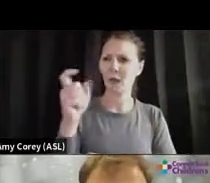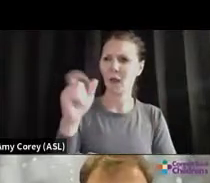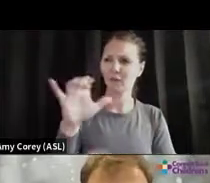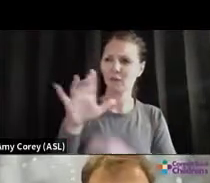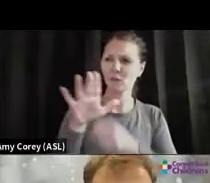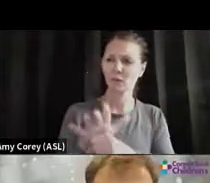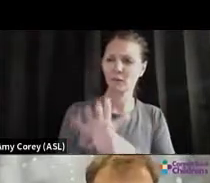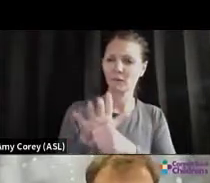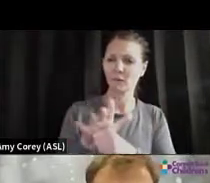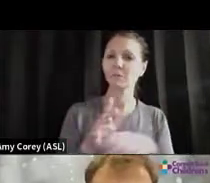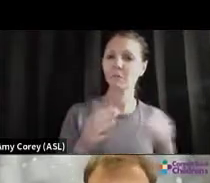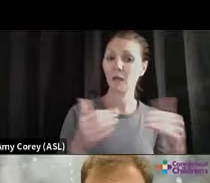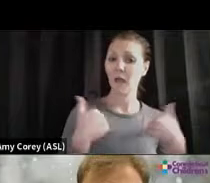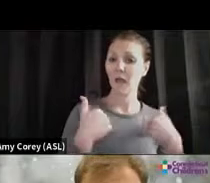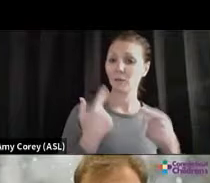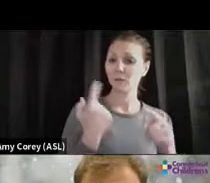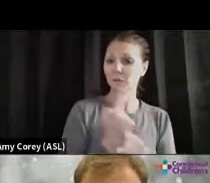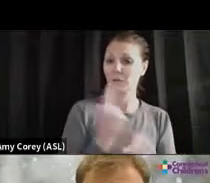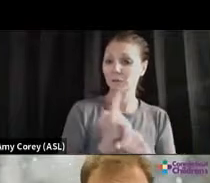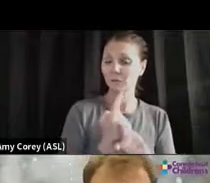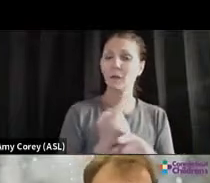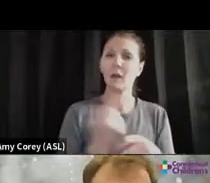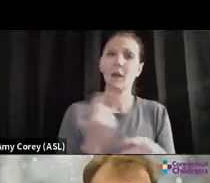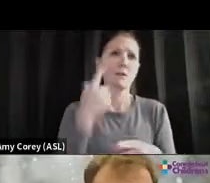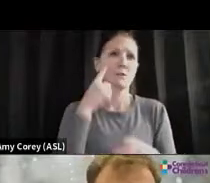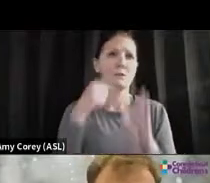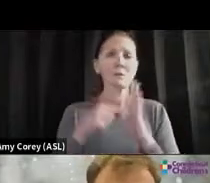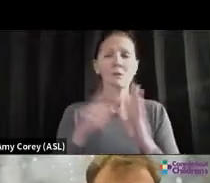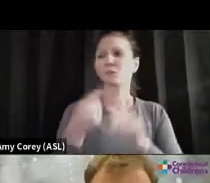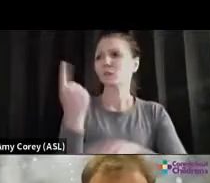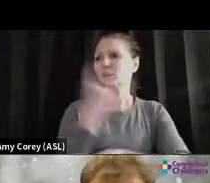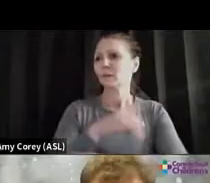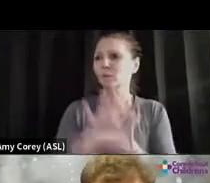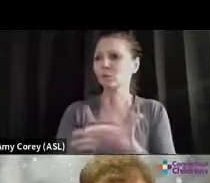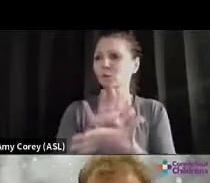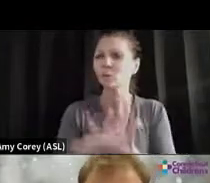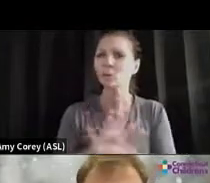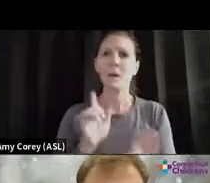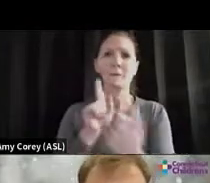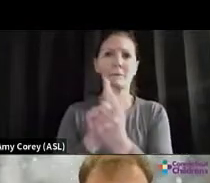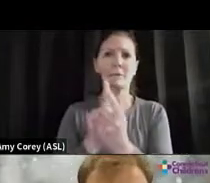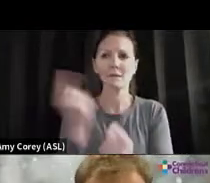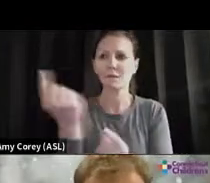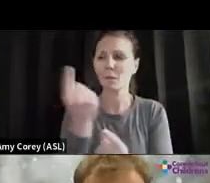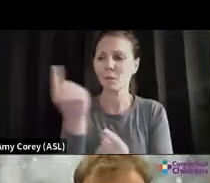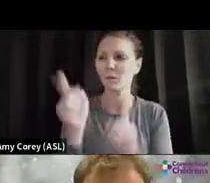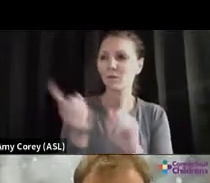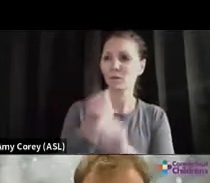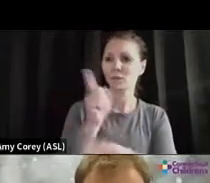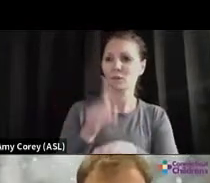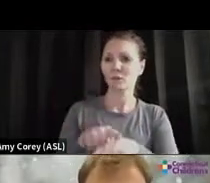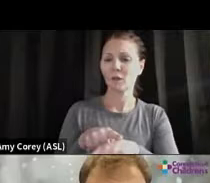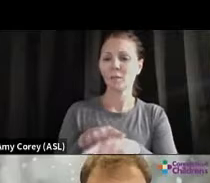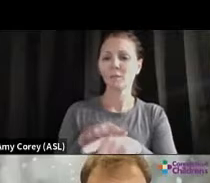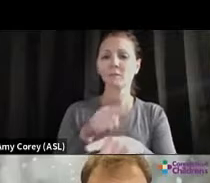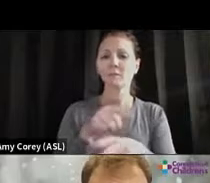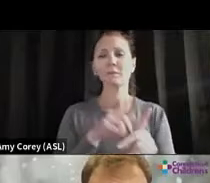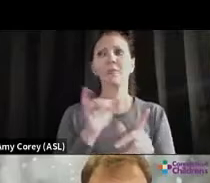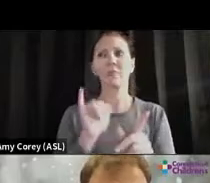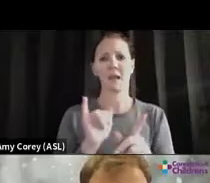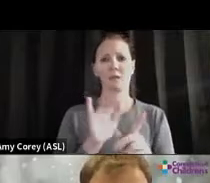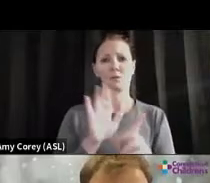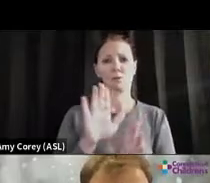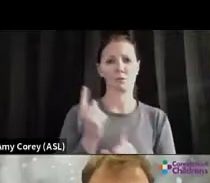your body experiences when you might get a vaccine or have your first day of school or go to meet someone for the first time. There's tolerable stress, which is